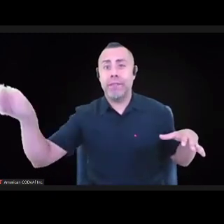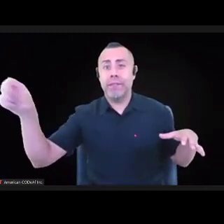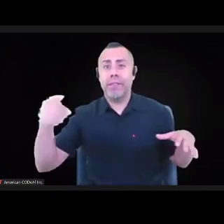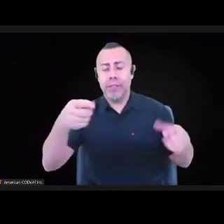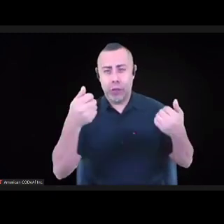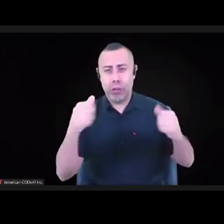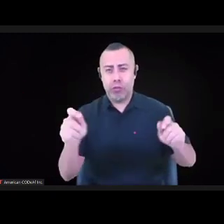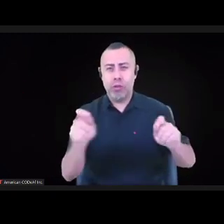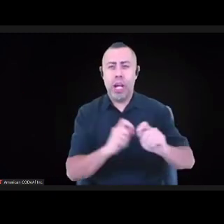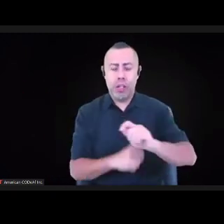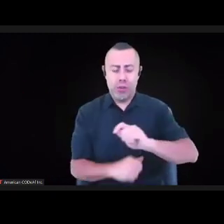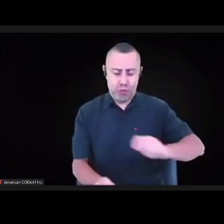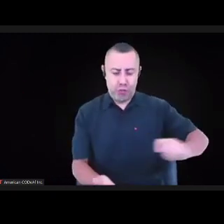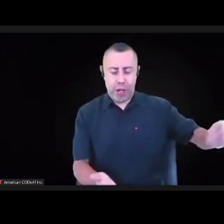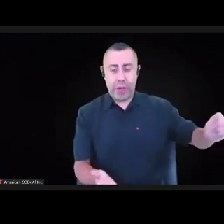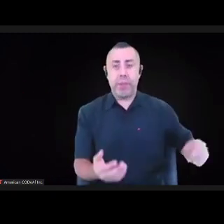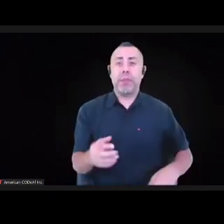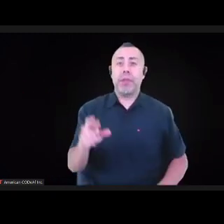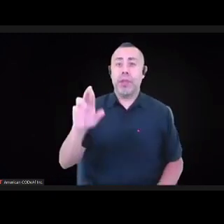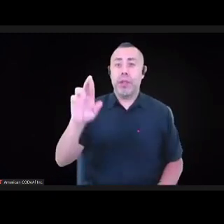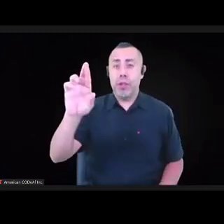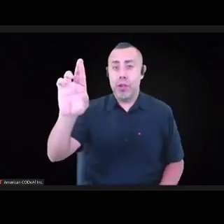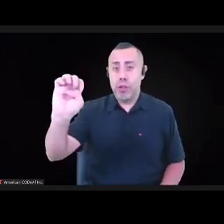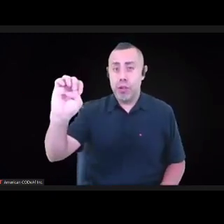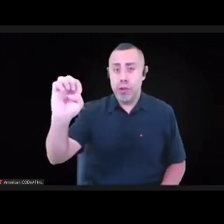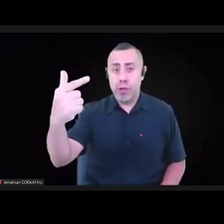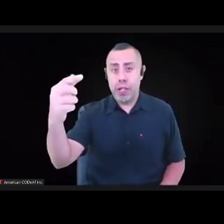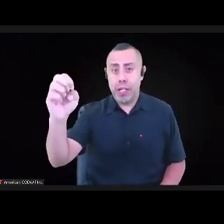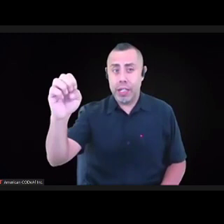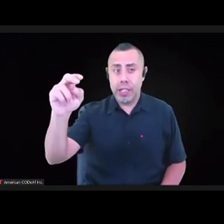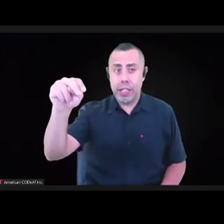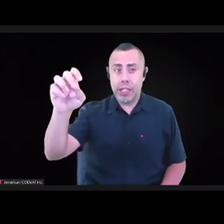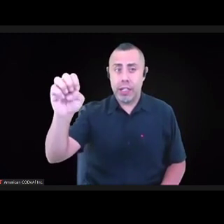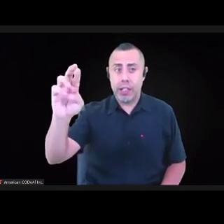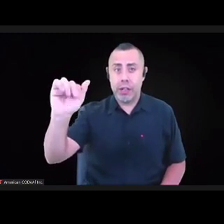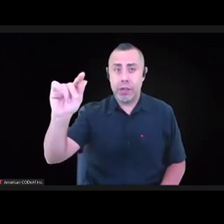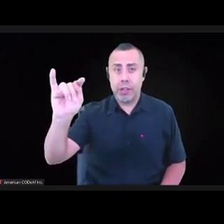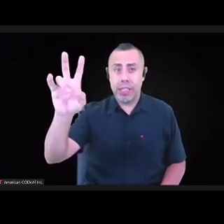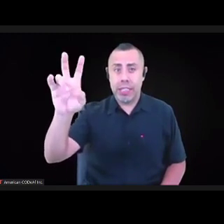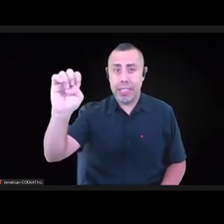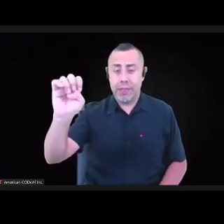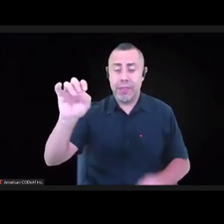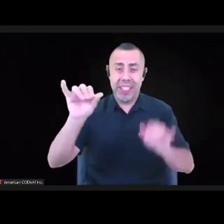regenerative systems will require us to build new muscles.